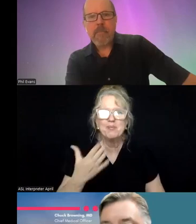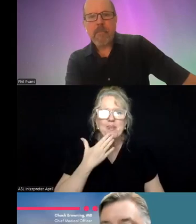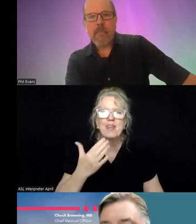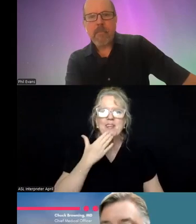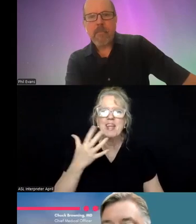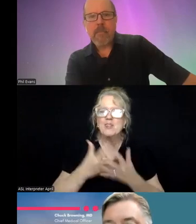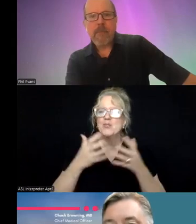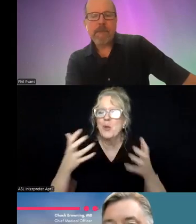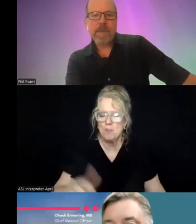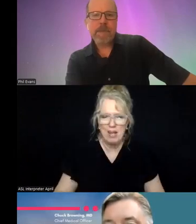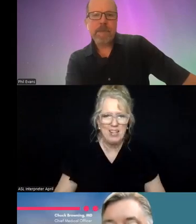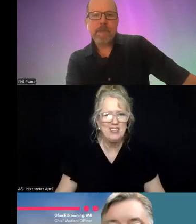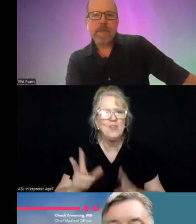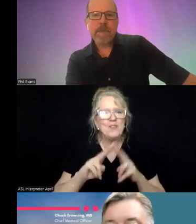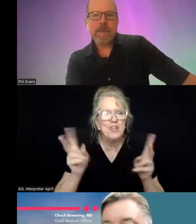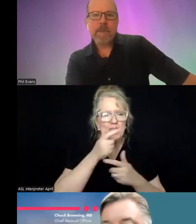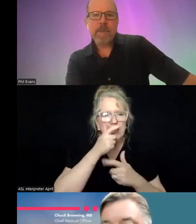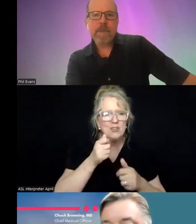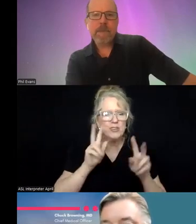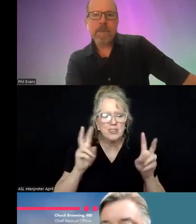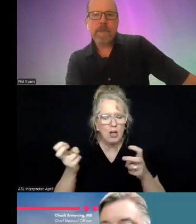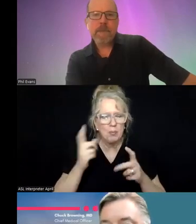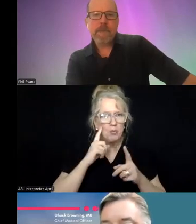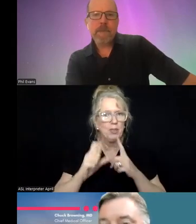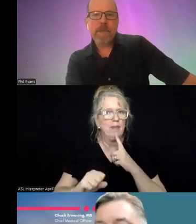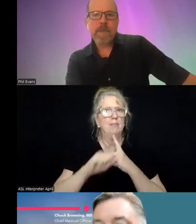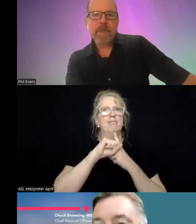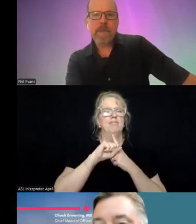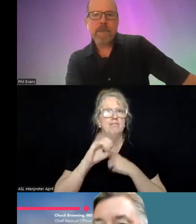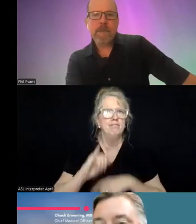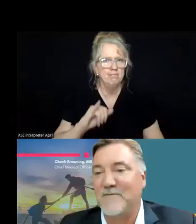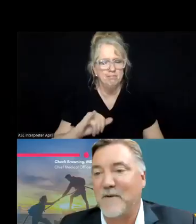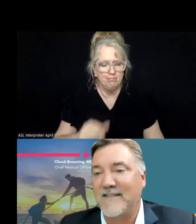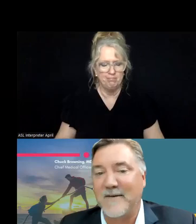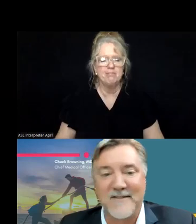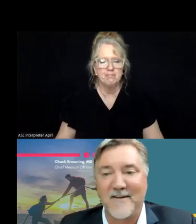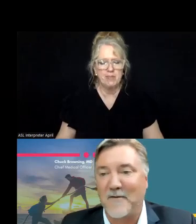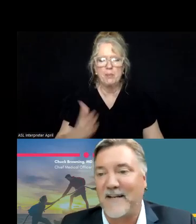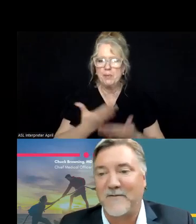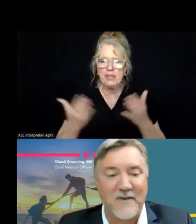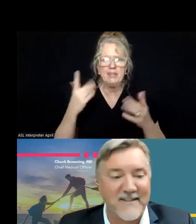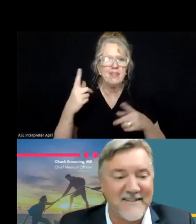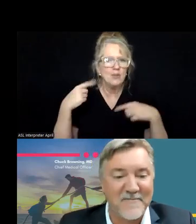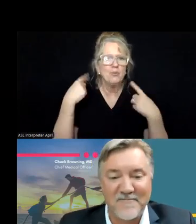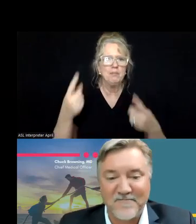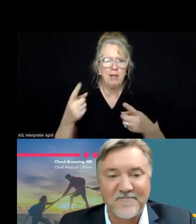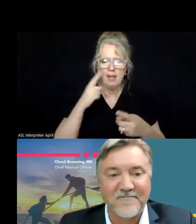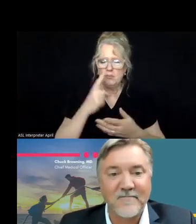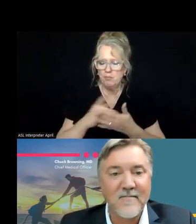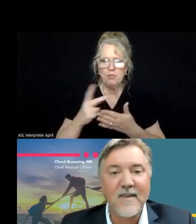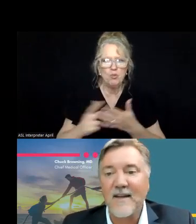you so much today, Phil. That's very, very interesting topic and really hits home with some of the things we've been sequencing over the past few weeks.